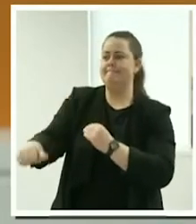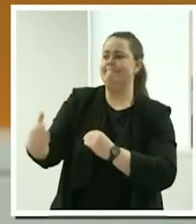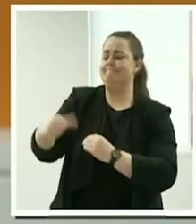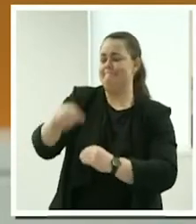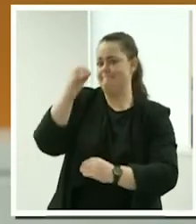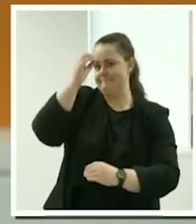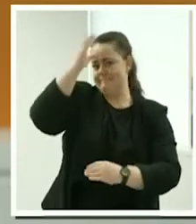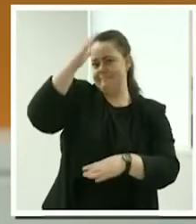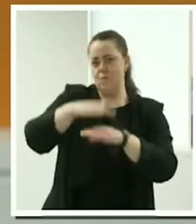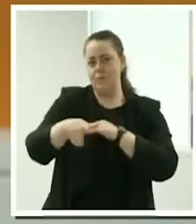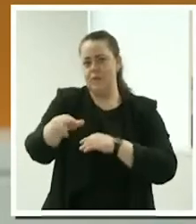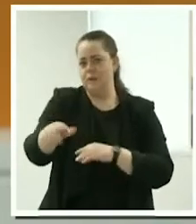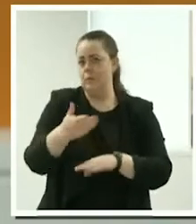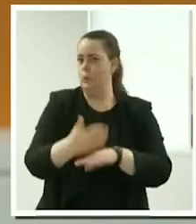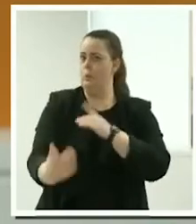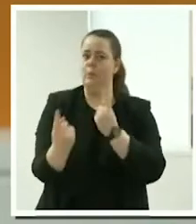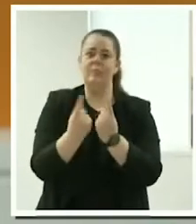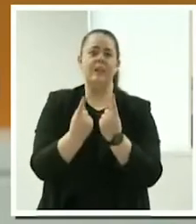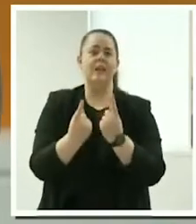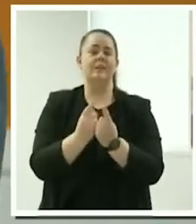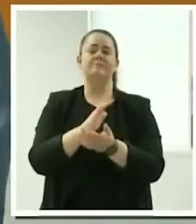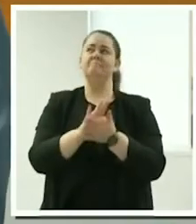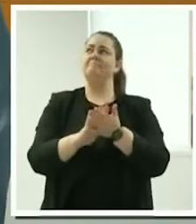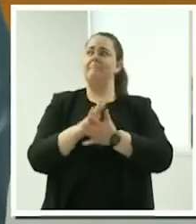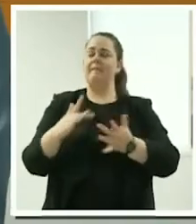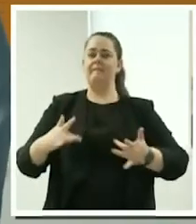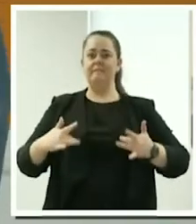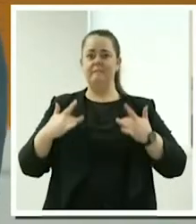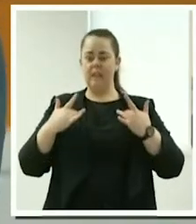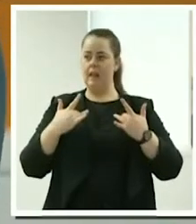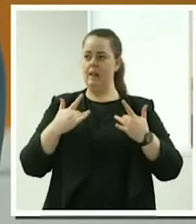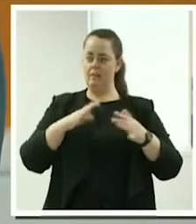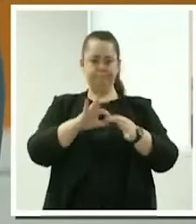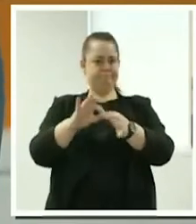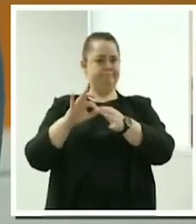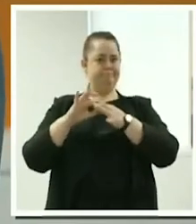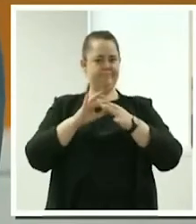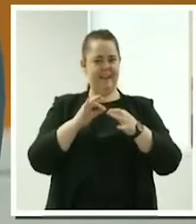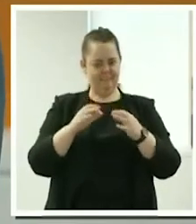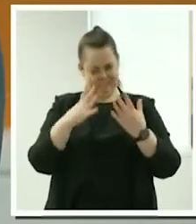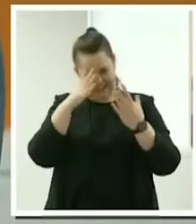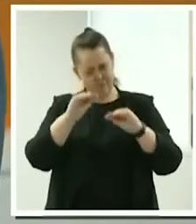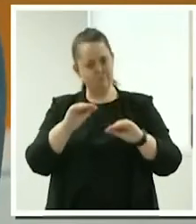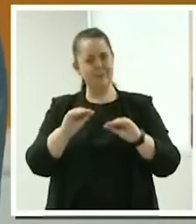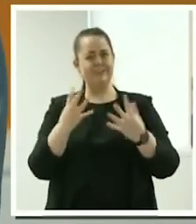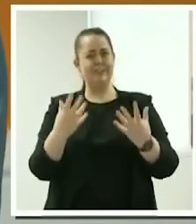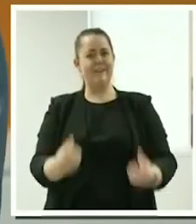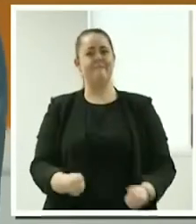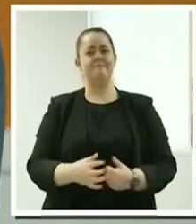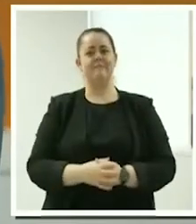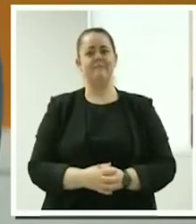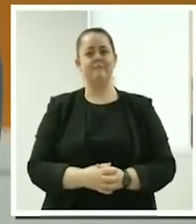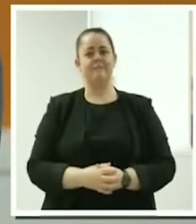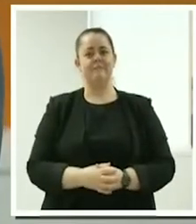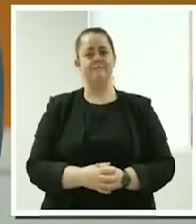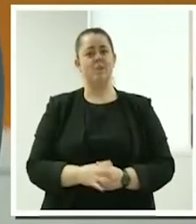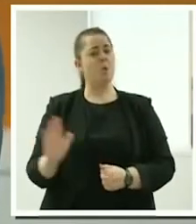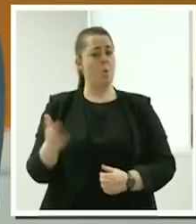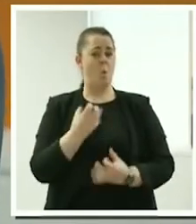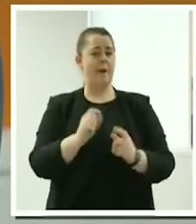education is there and the beauty of that about the learning hubs is we all have different learning ability.